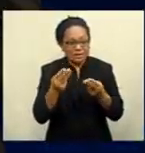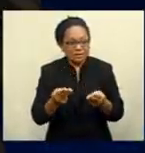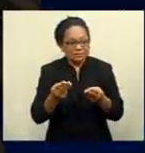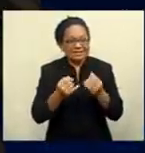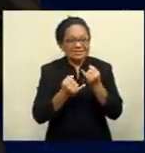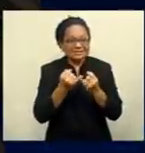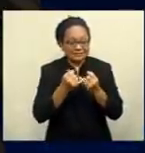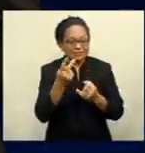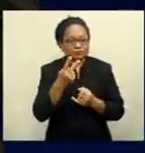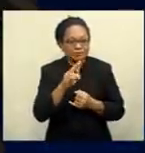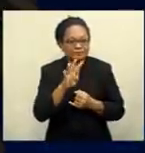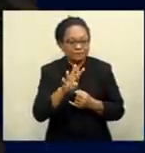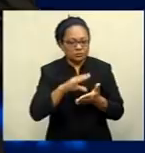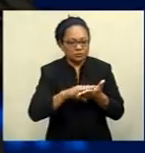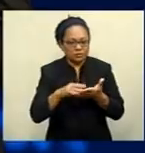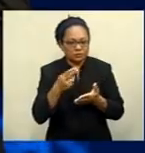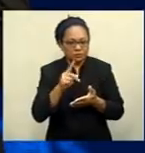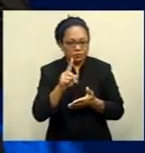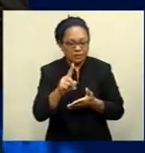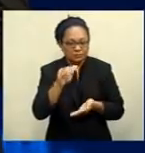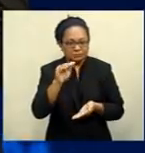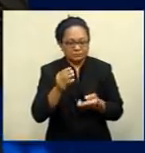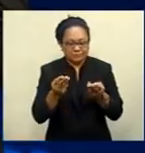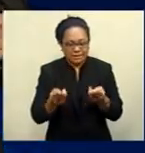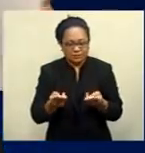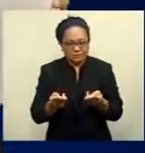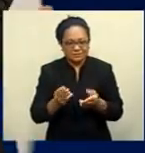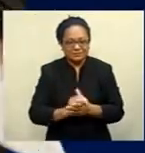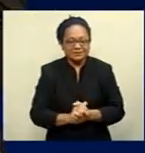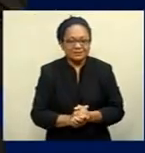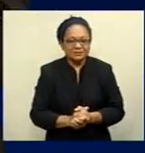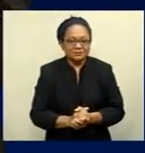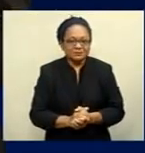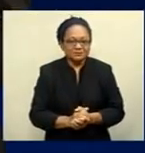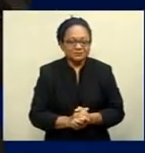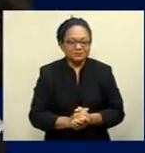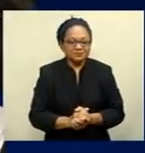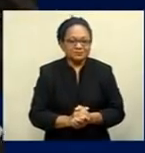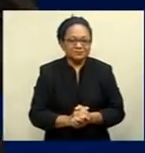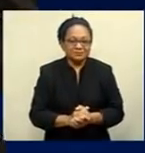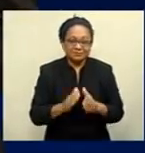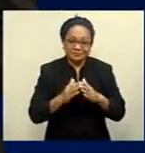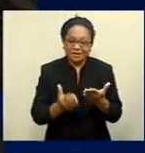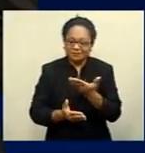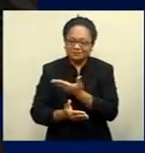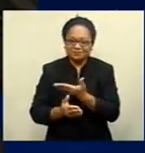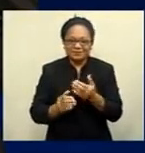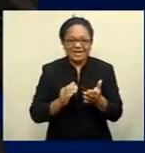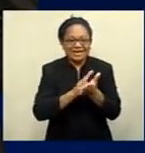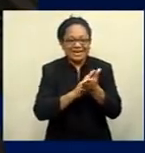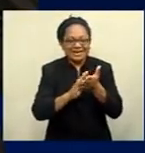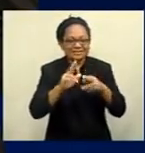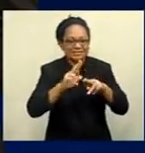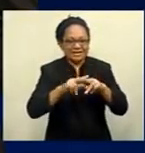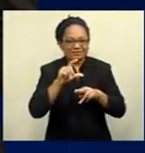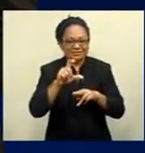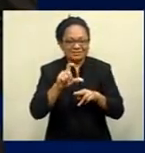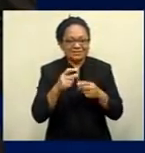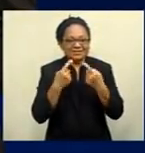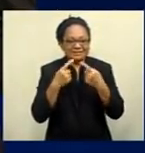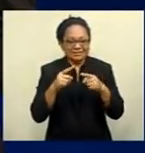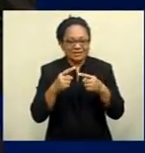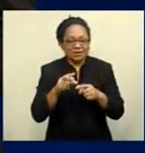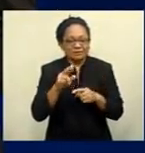And silver closed up at $24.21 per ounce. And we now join Sharon from HFC Bank to give us the latest